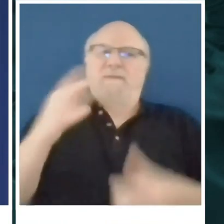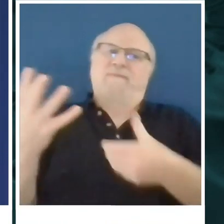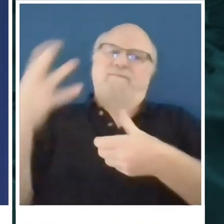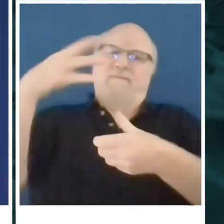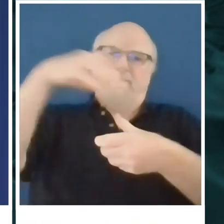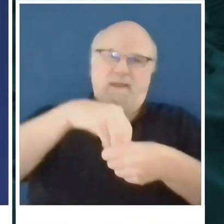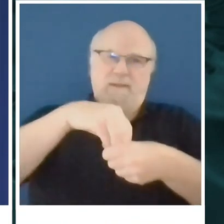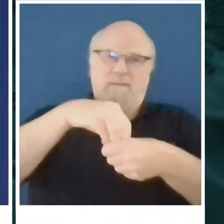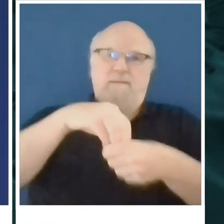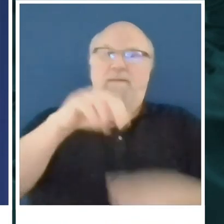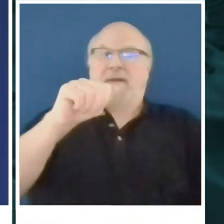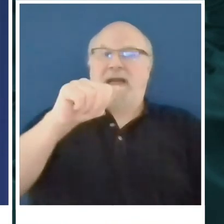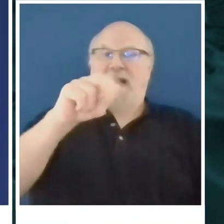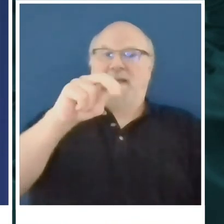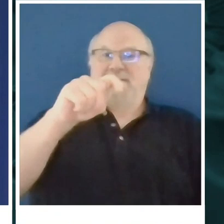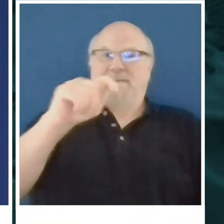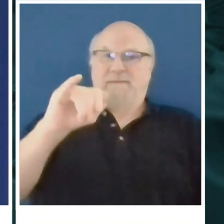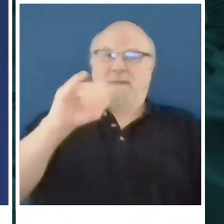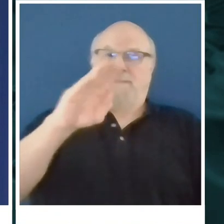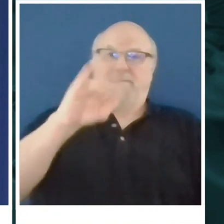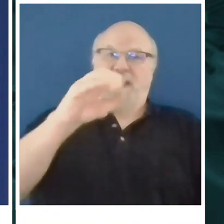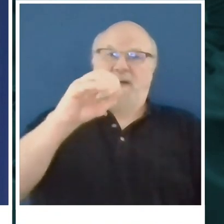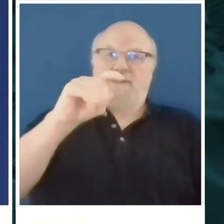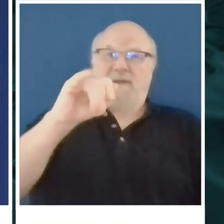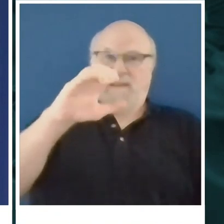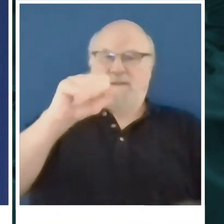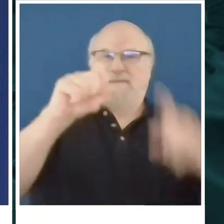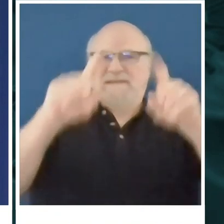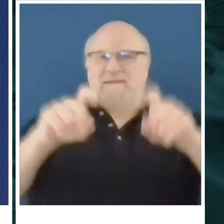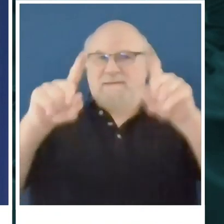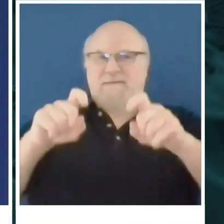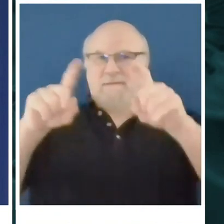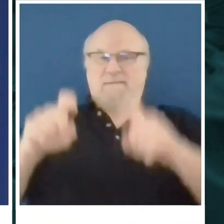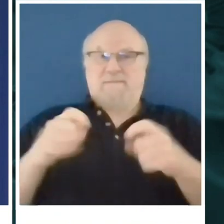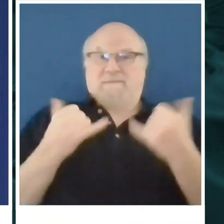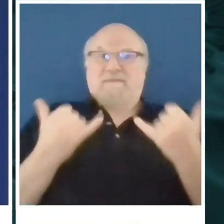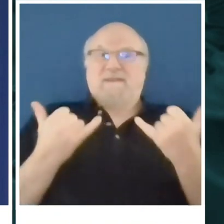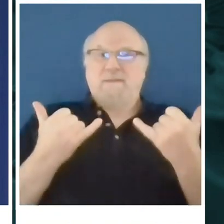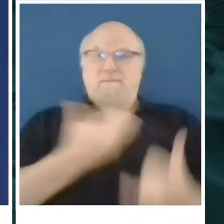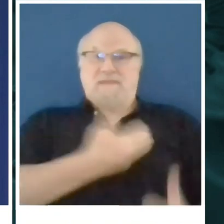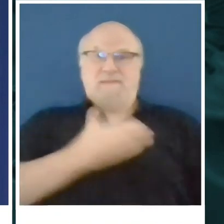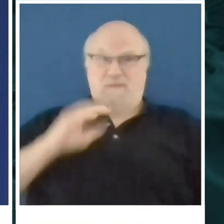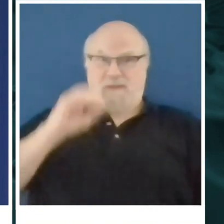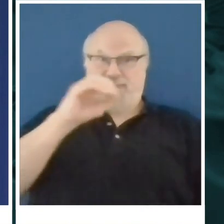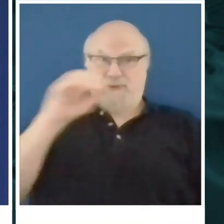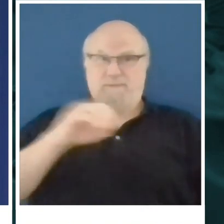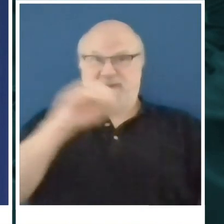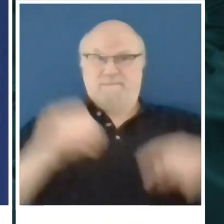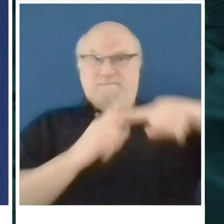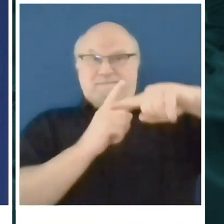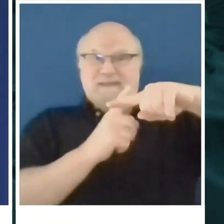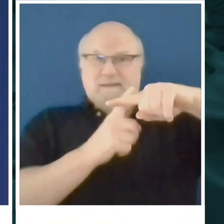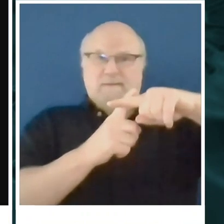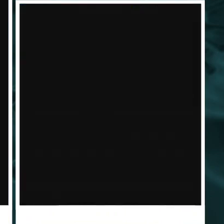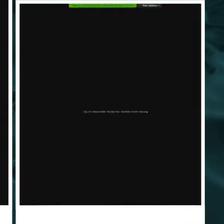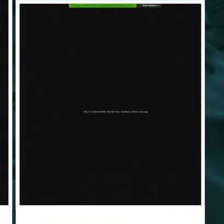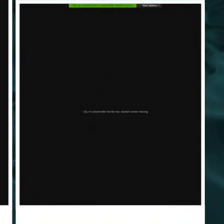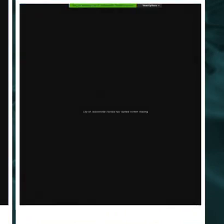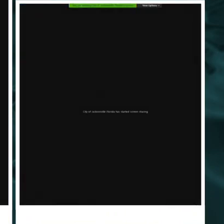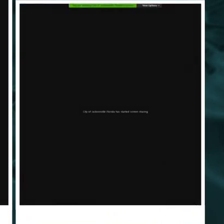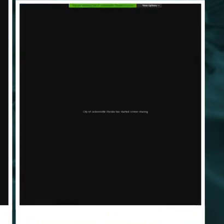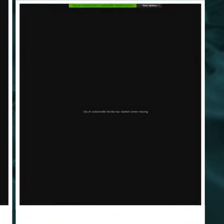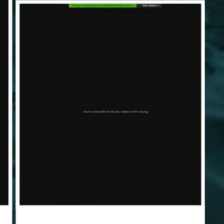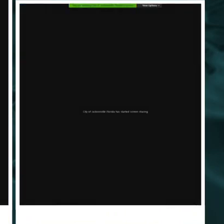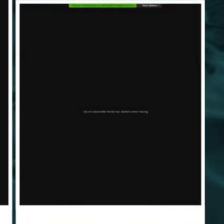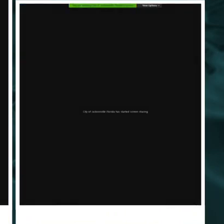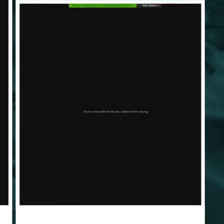we're already meeting many of these milestones. For example, we've been watching our percentage of positive tests continue to decline. We should see a chart up now that